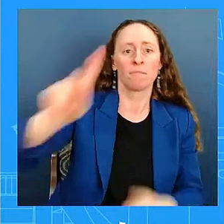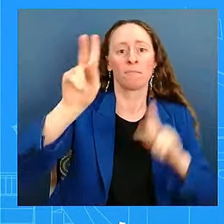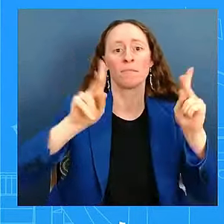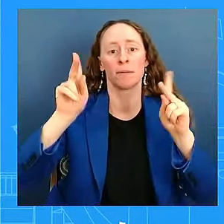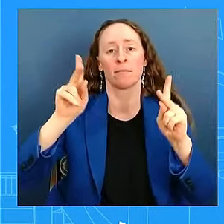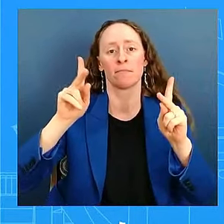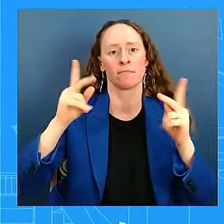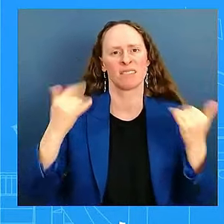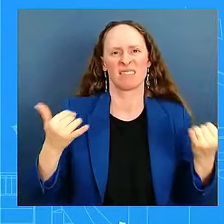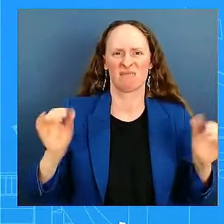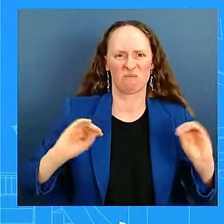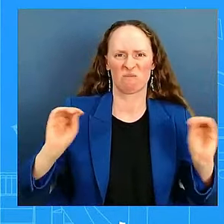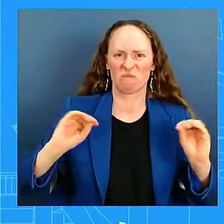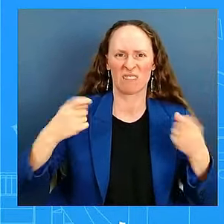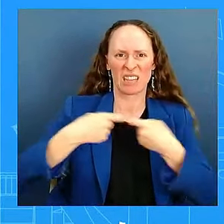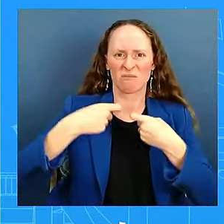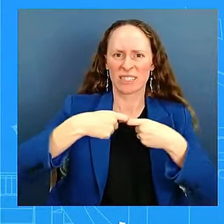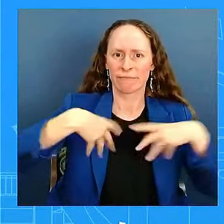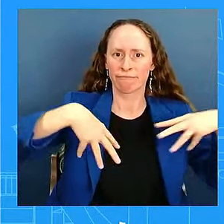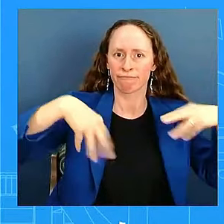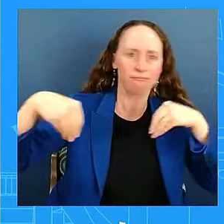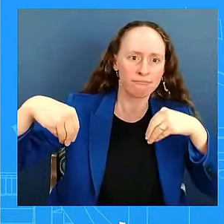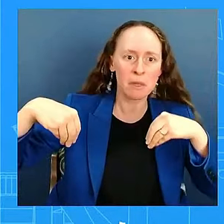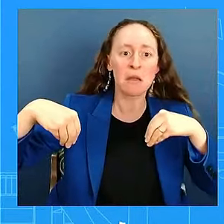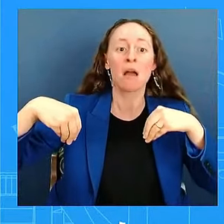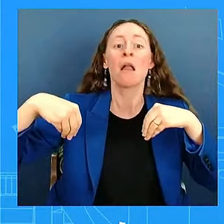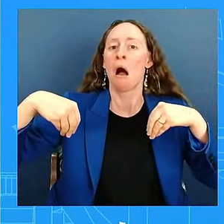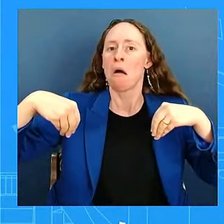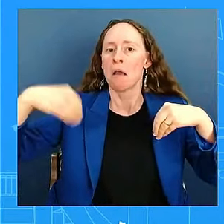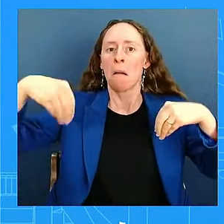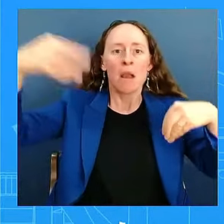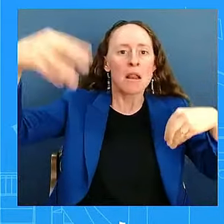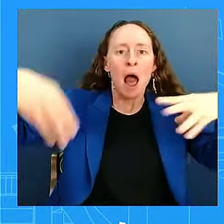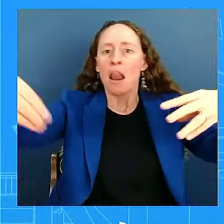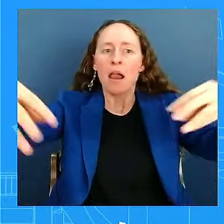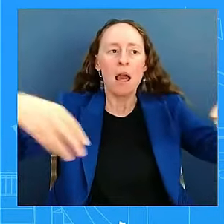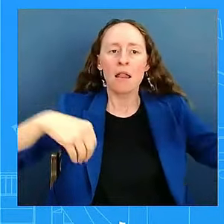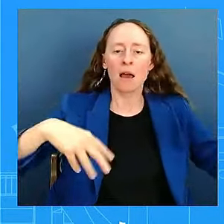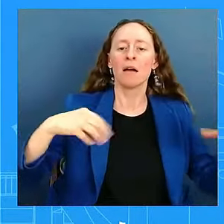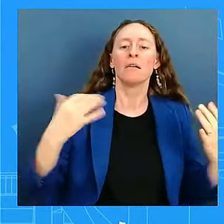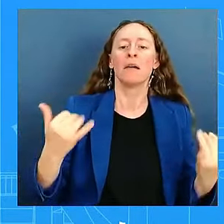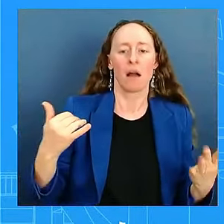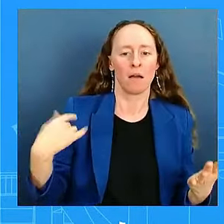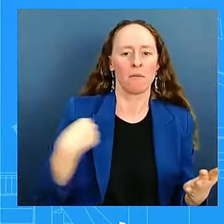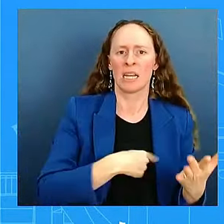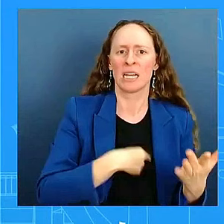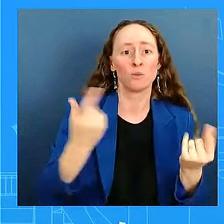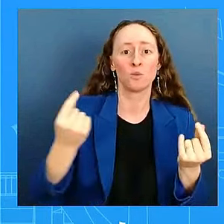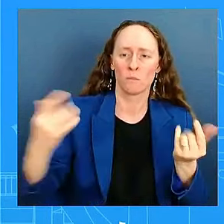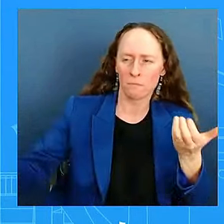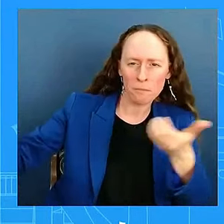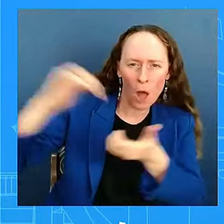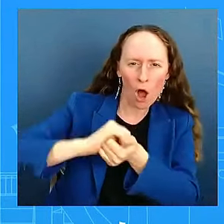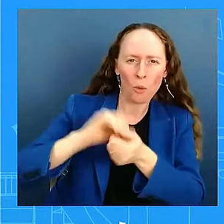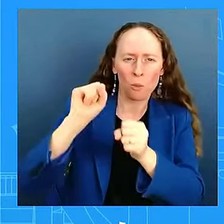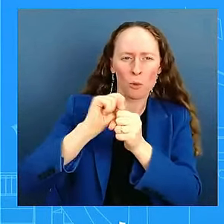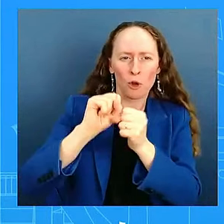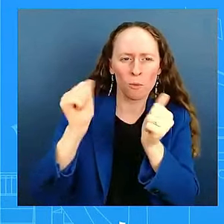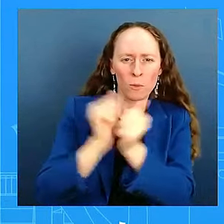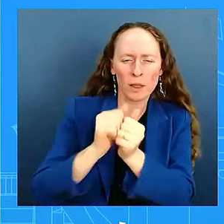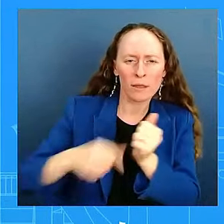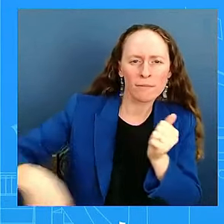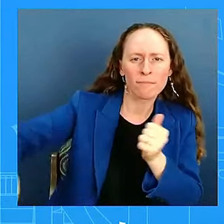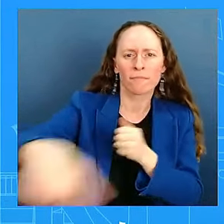just the federal government in support of the state and local authorities, but working very closely with the power companies and the other utilities.